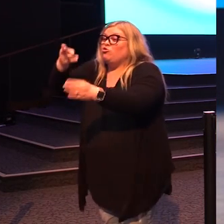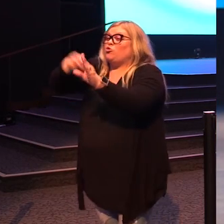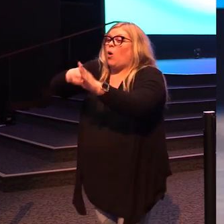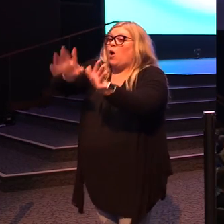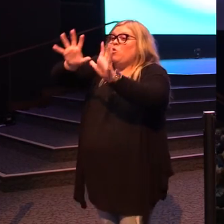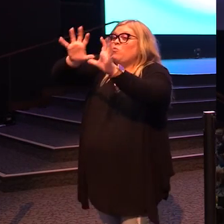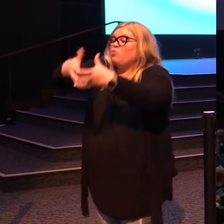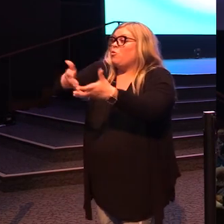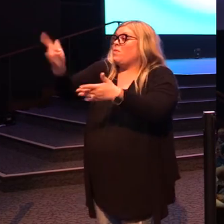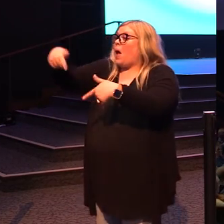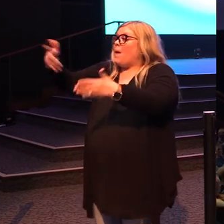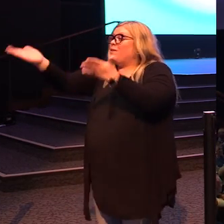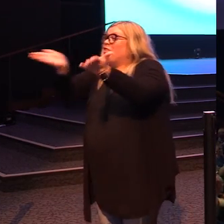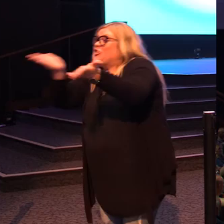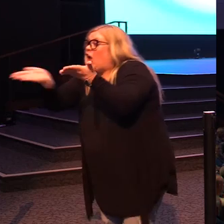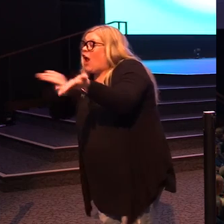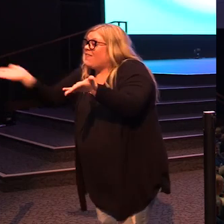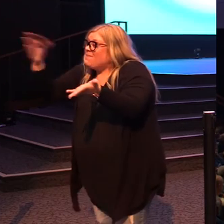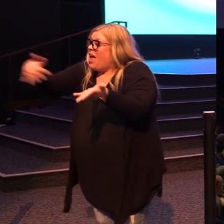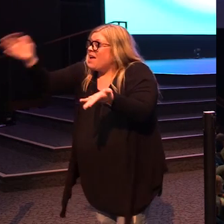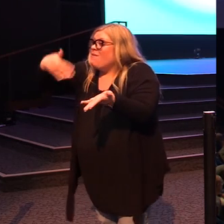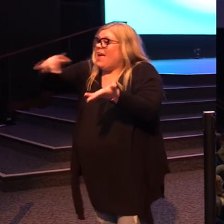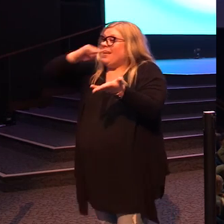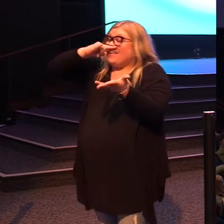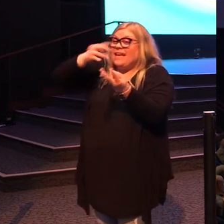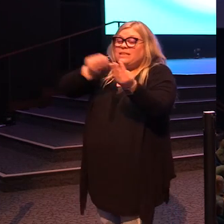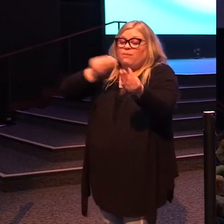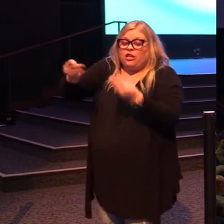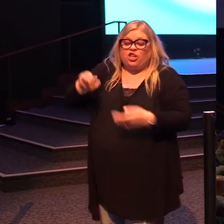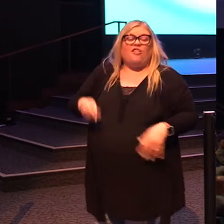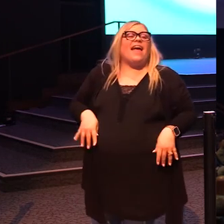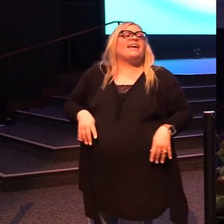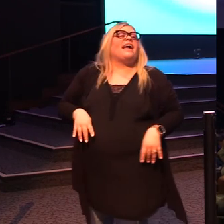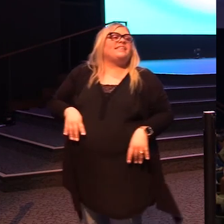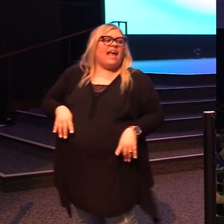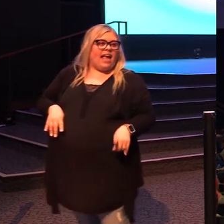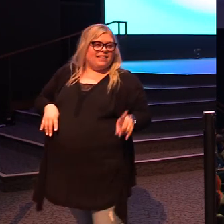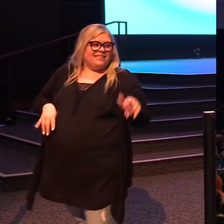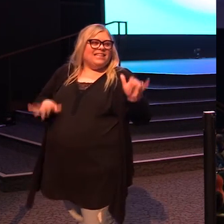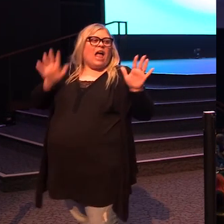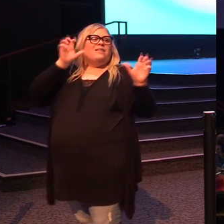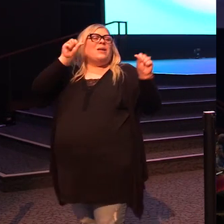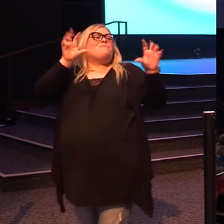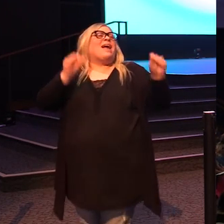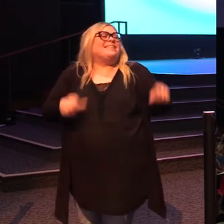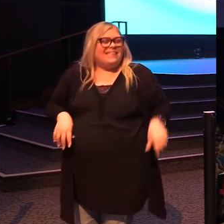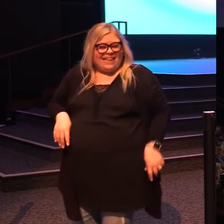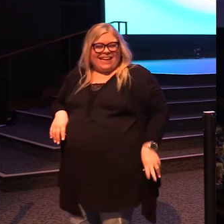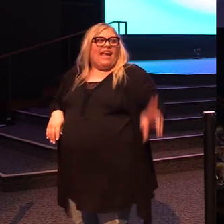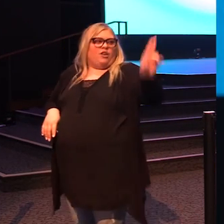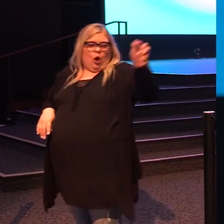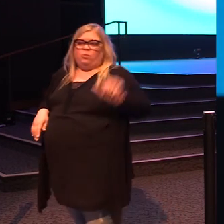a group. Come serve. A kids ministry, you're like, yeah, that sounds amazing. No.